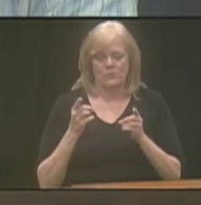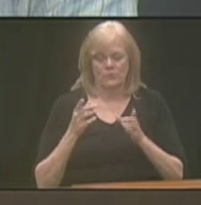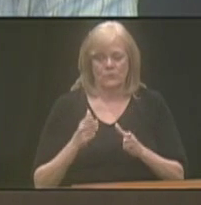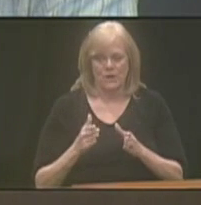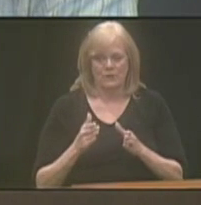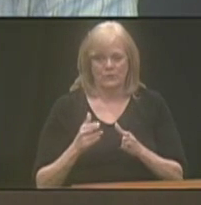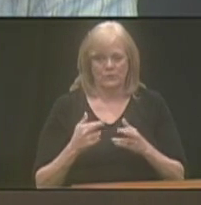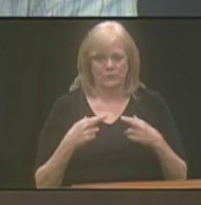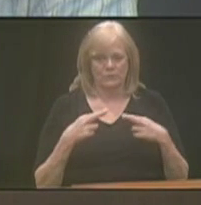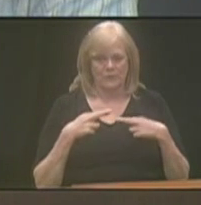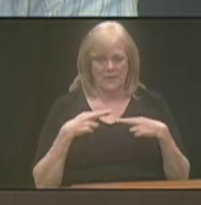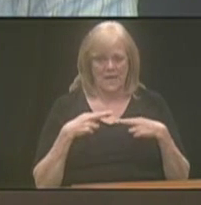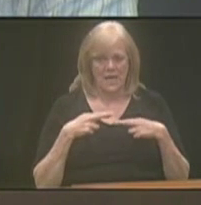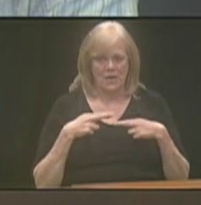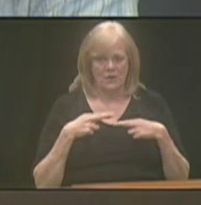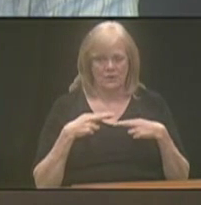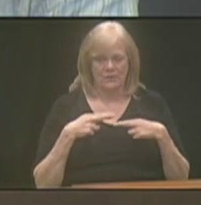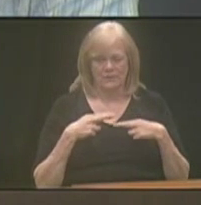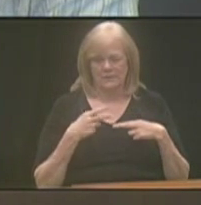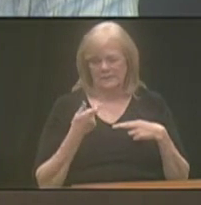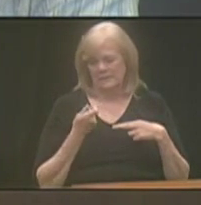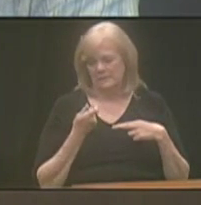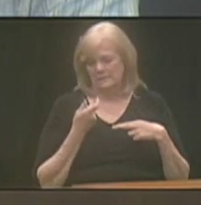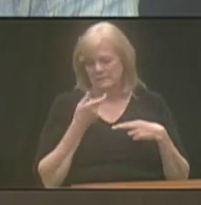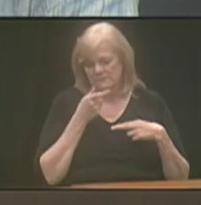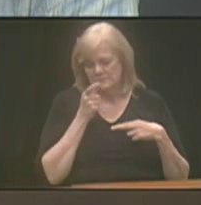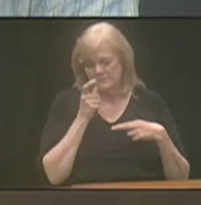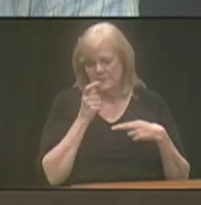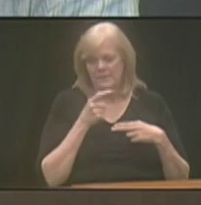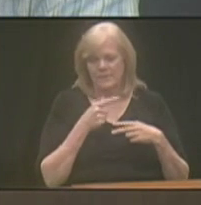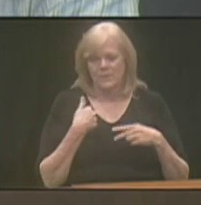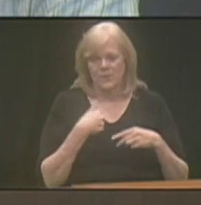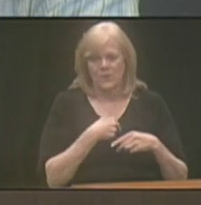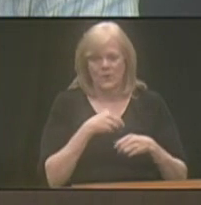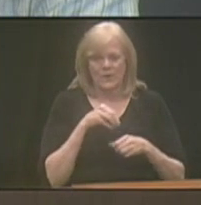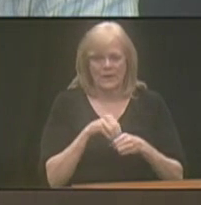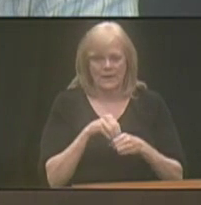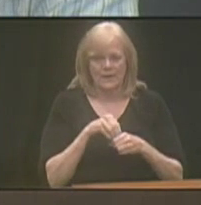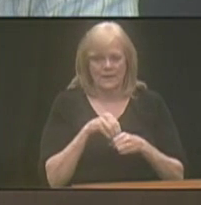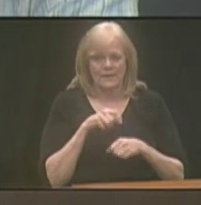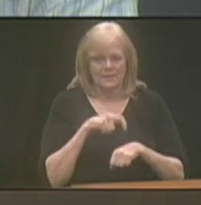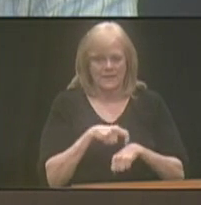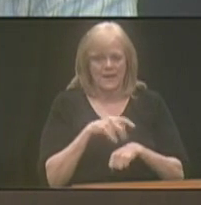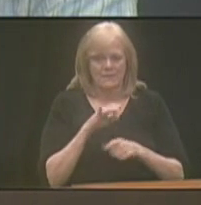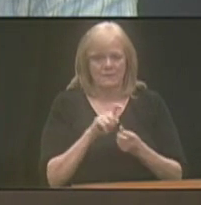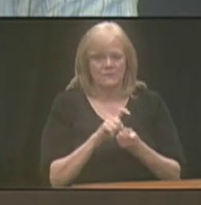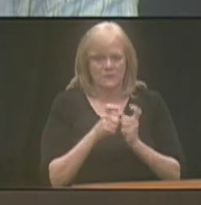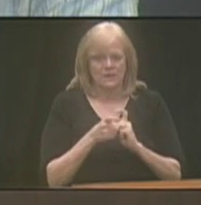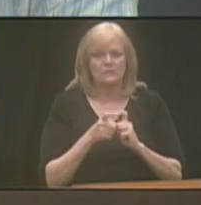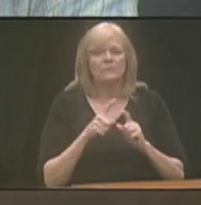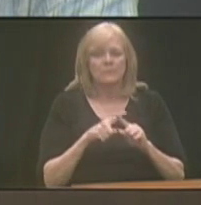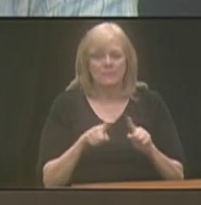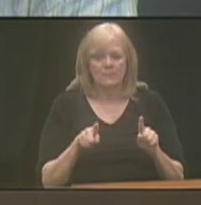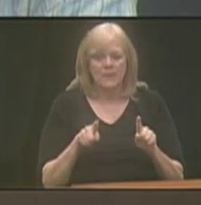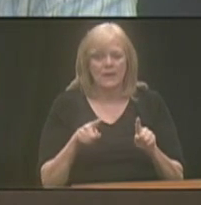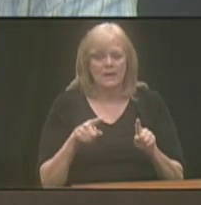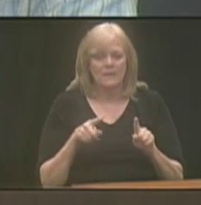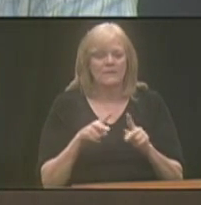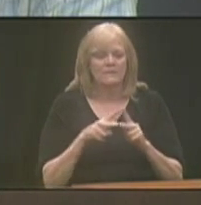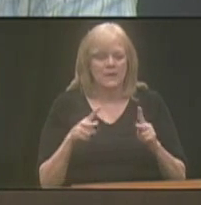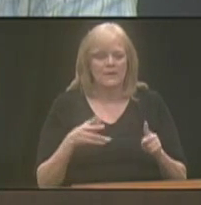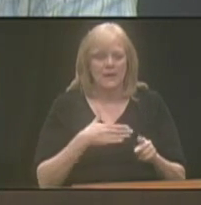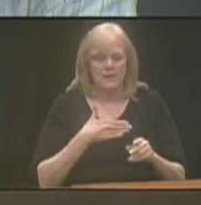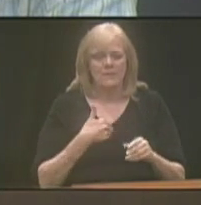retired a little while back, so we're in a period of change. But we're, again,